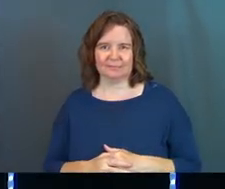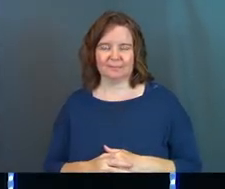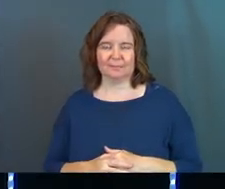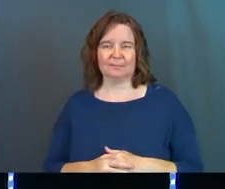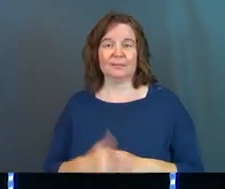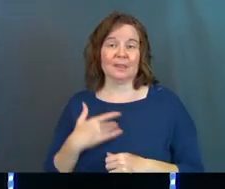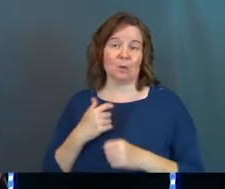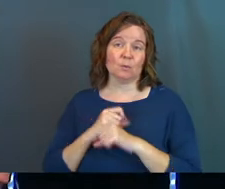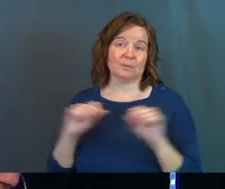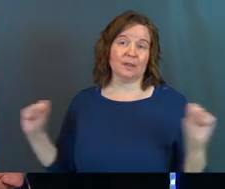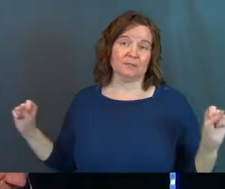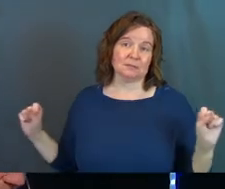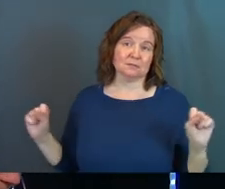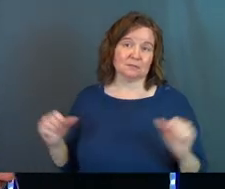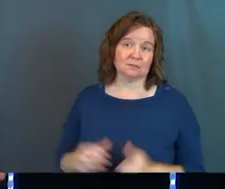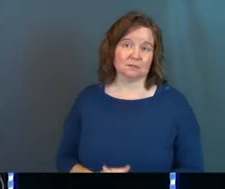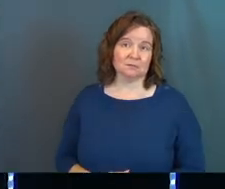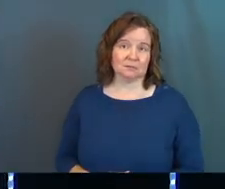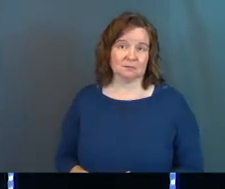They'll be saved.